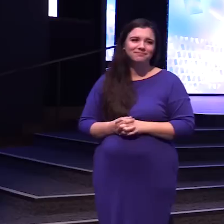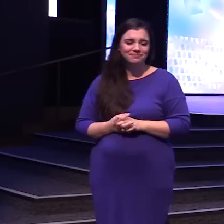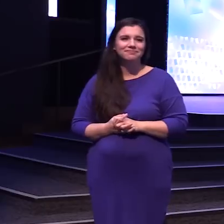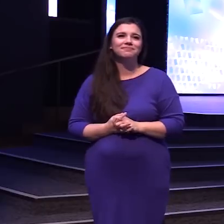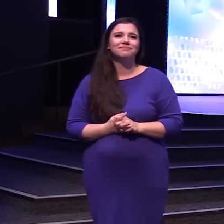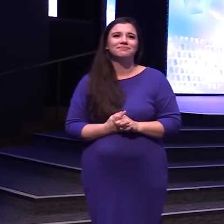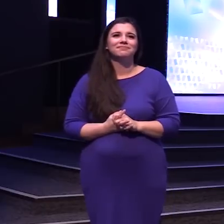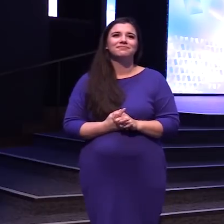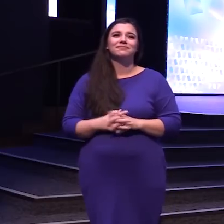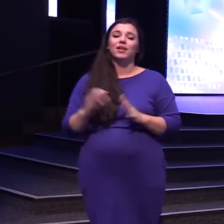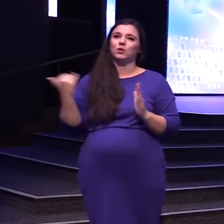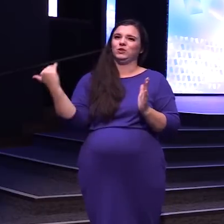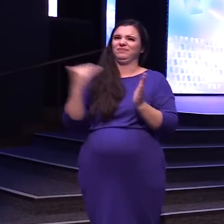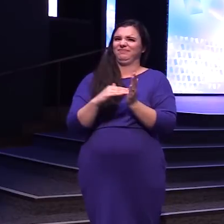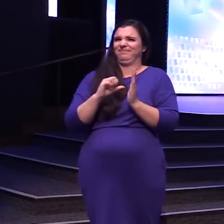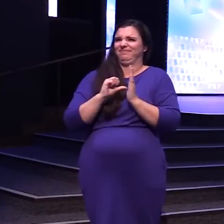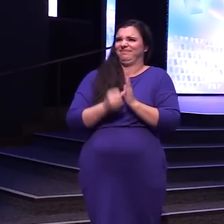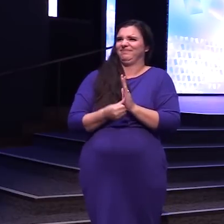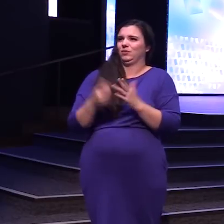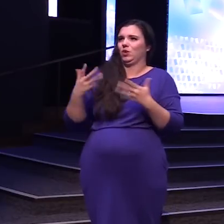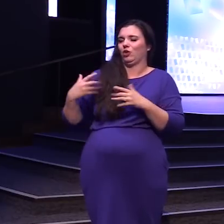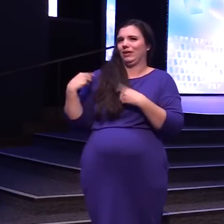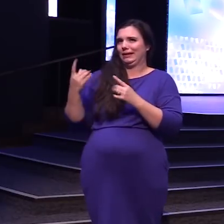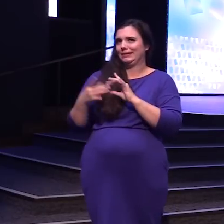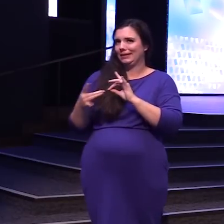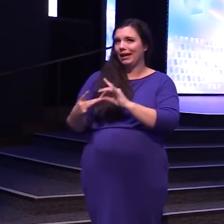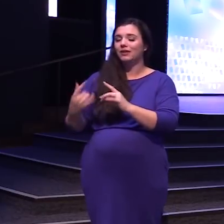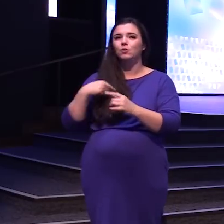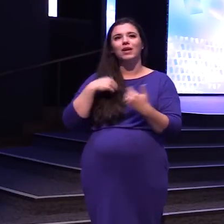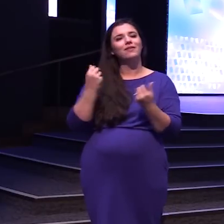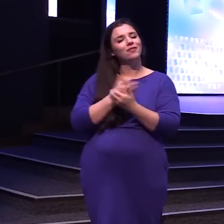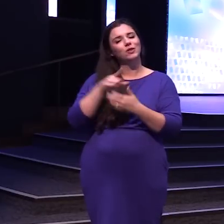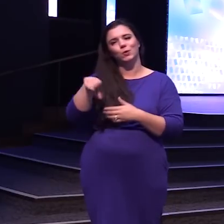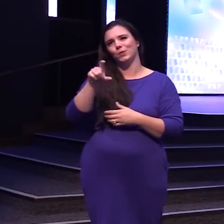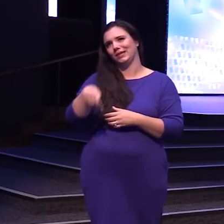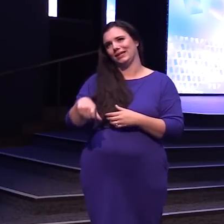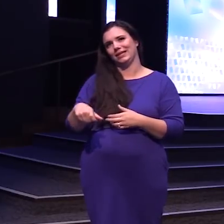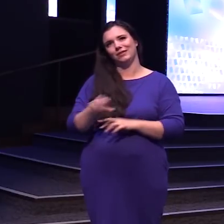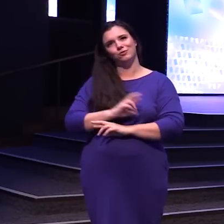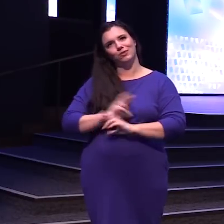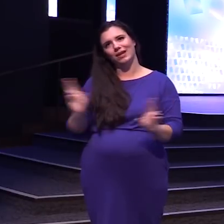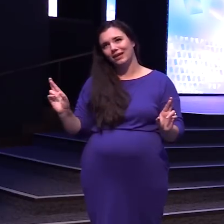And I Just Want To Reiterate What's Already Been Said We Have Everything That You Need And